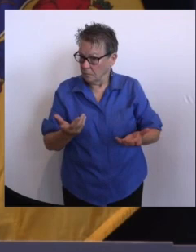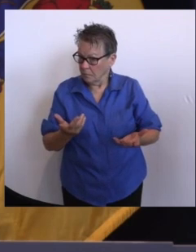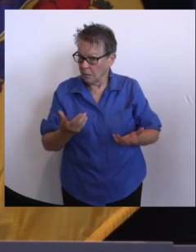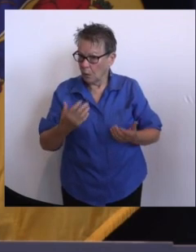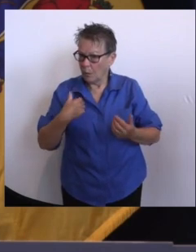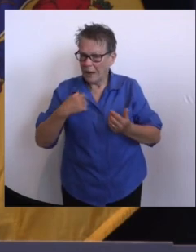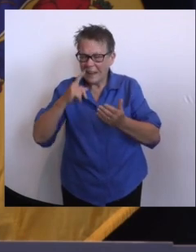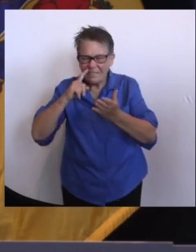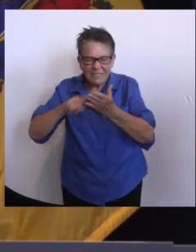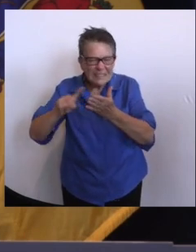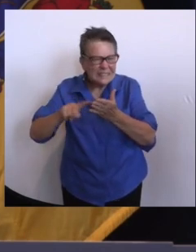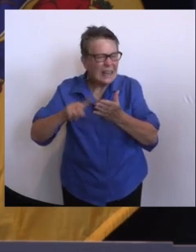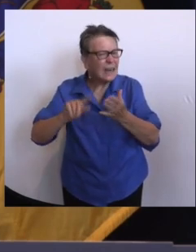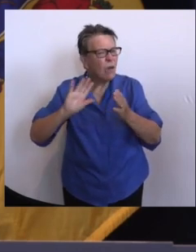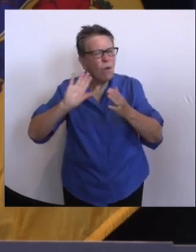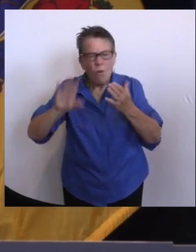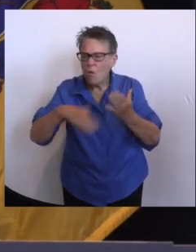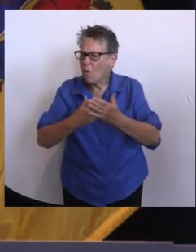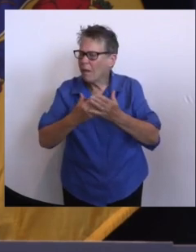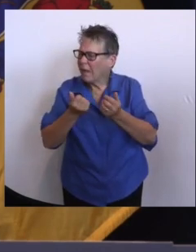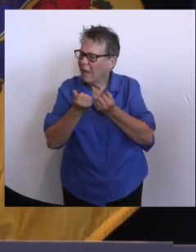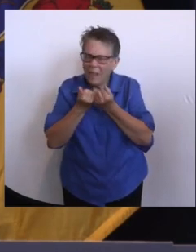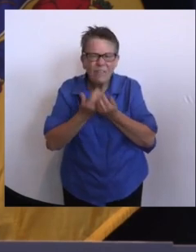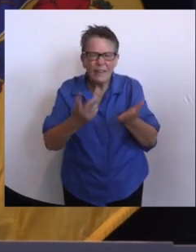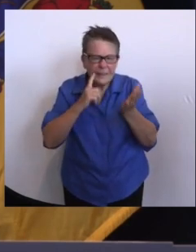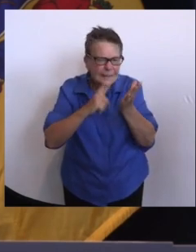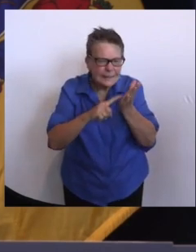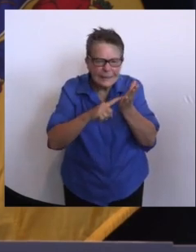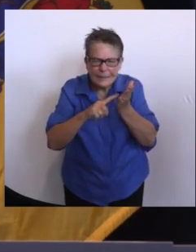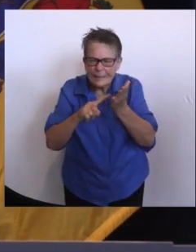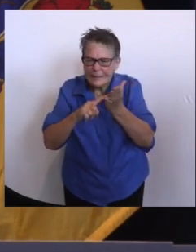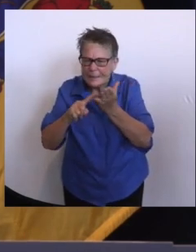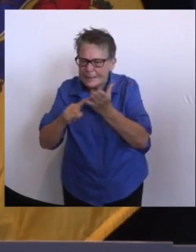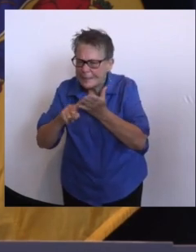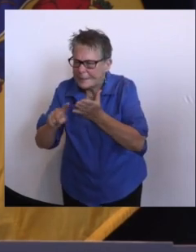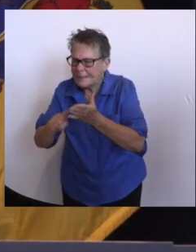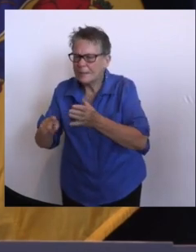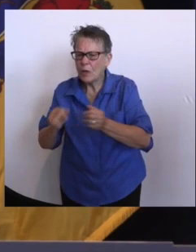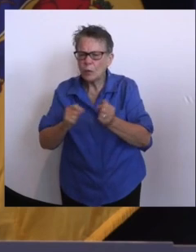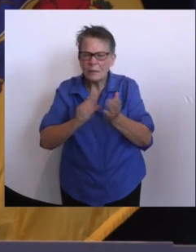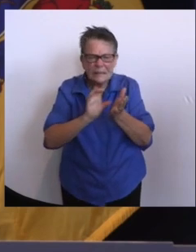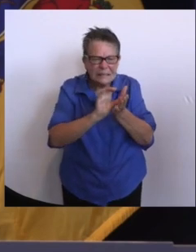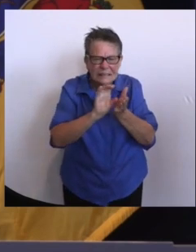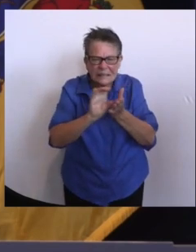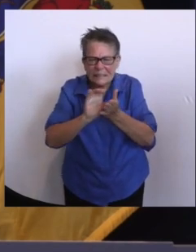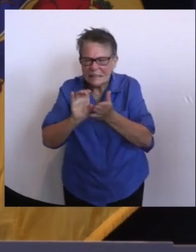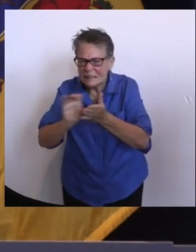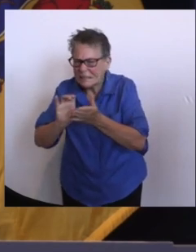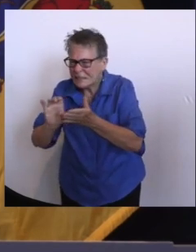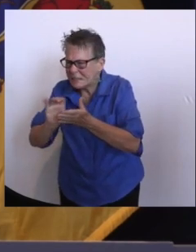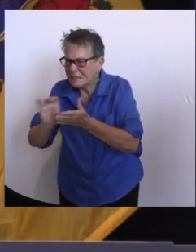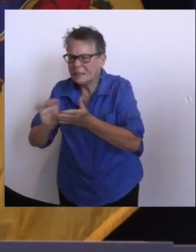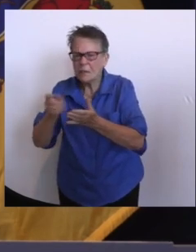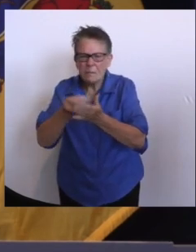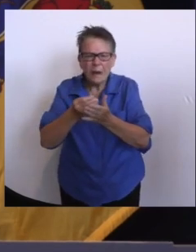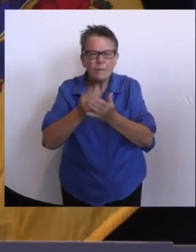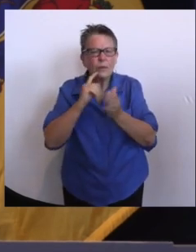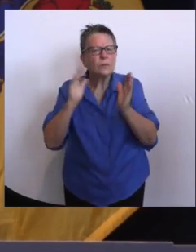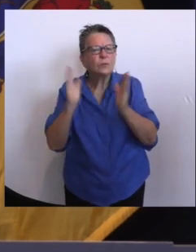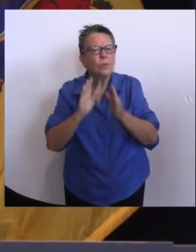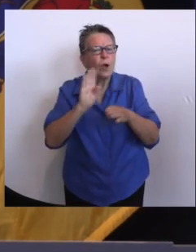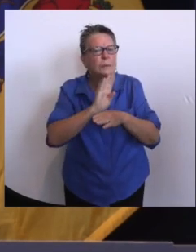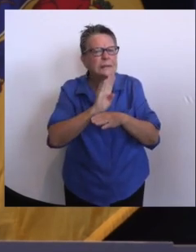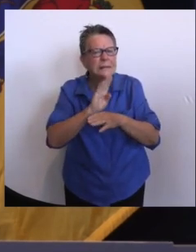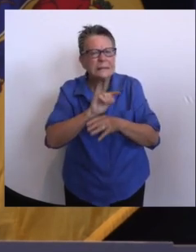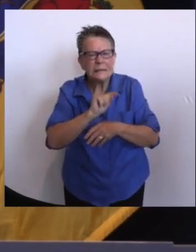to continue to put more money in the street for small businesses. We're behind only California and New York, and they're a lot